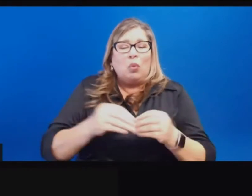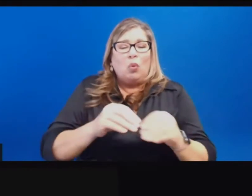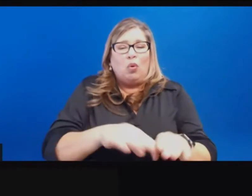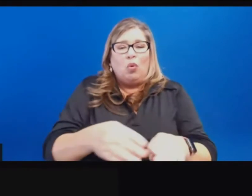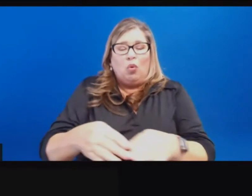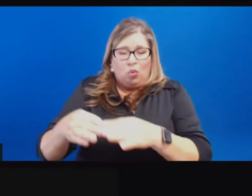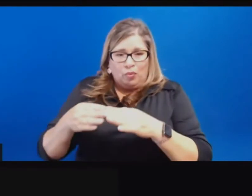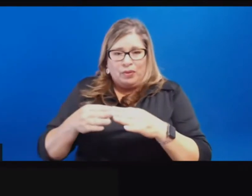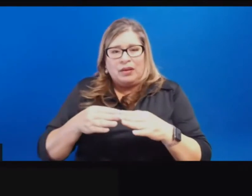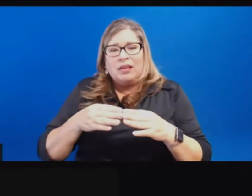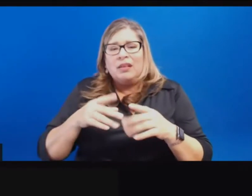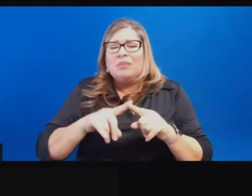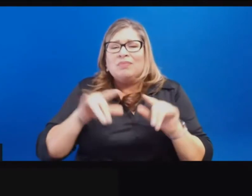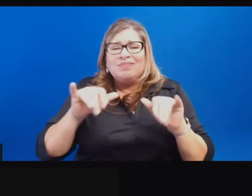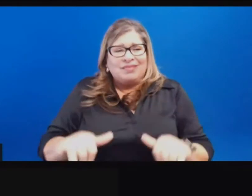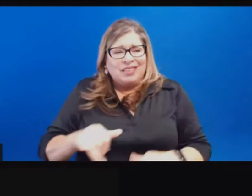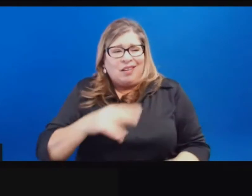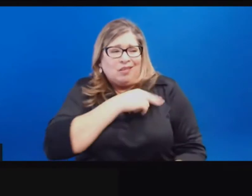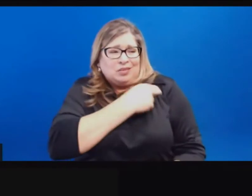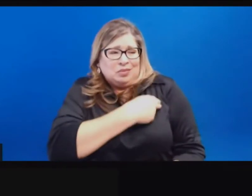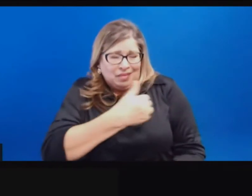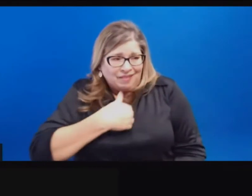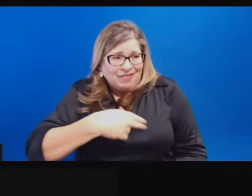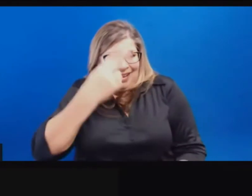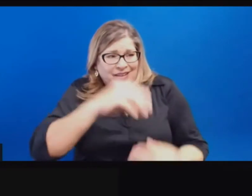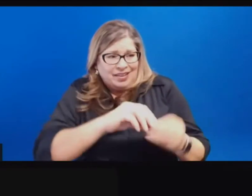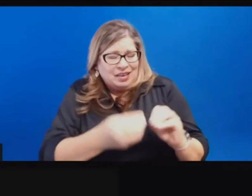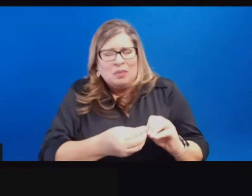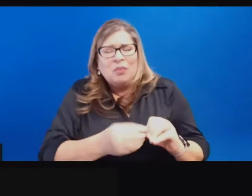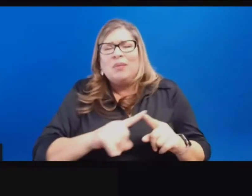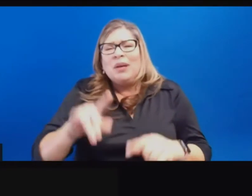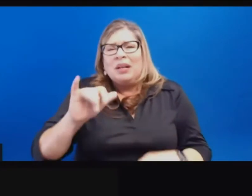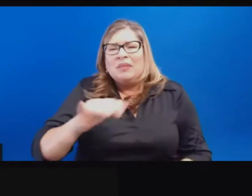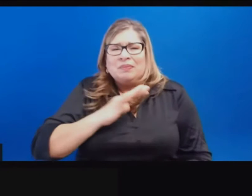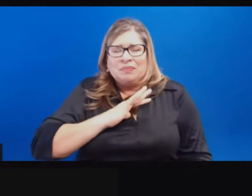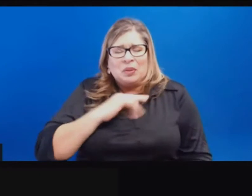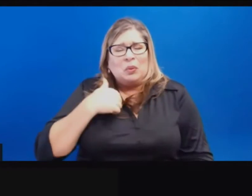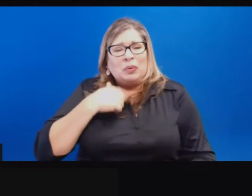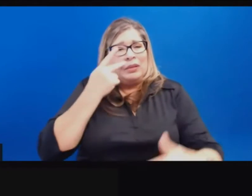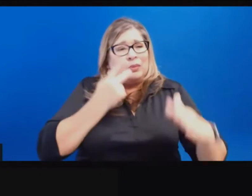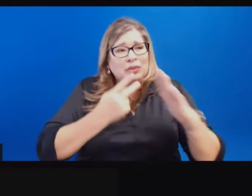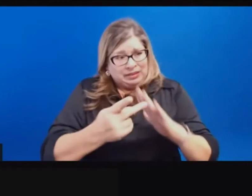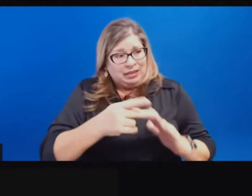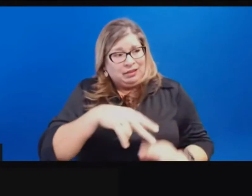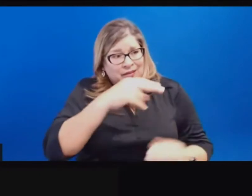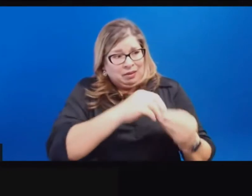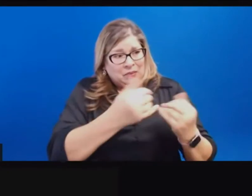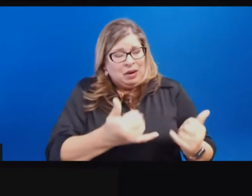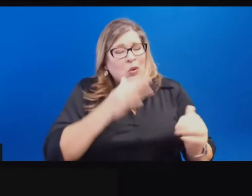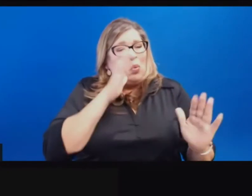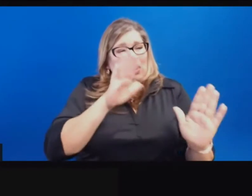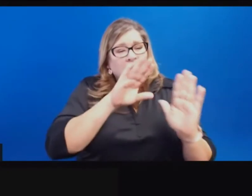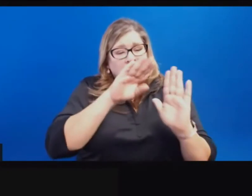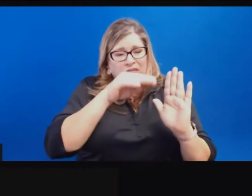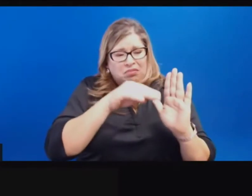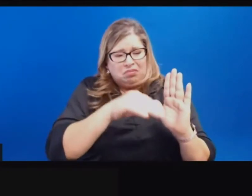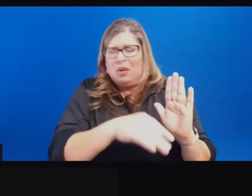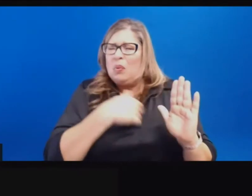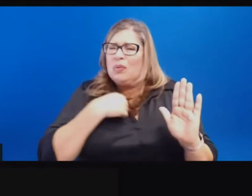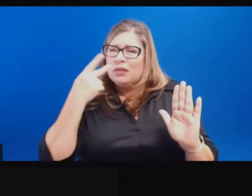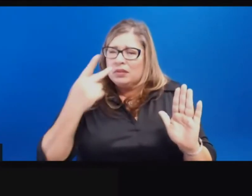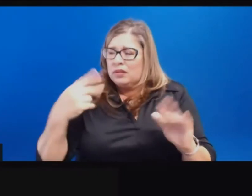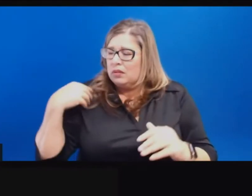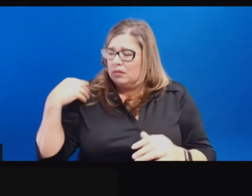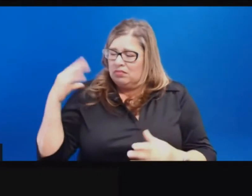that's what we're seeing now, but that's coming down. It's coming down every single day for the last couple of weeks. And if we project